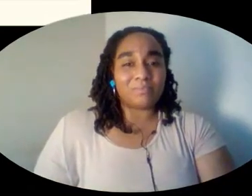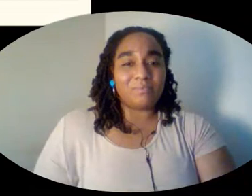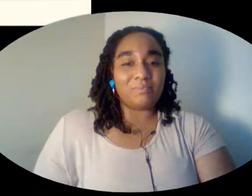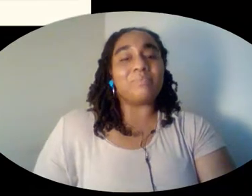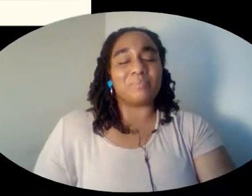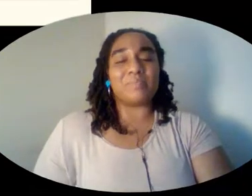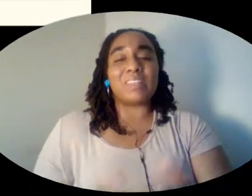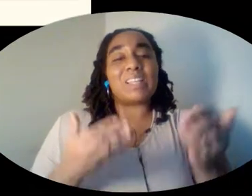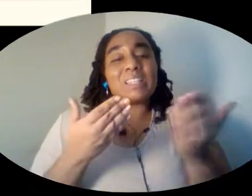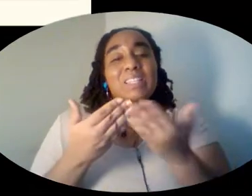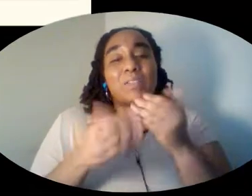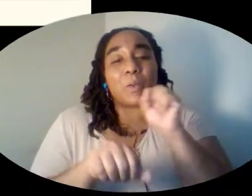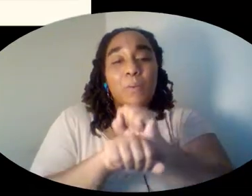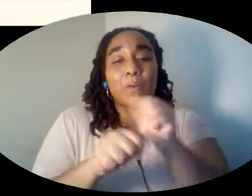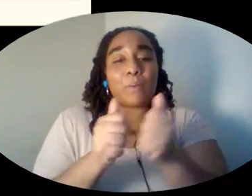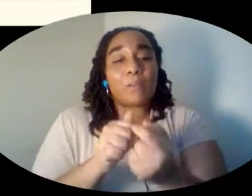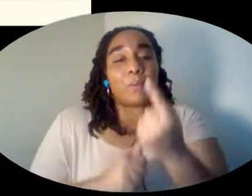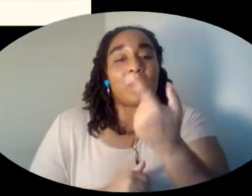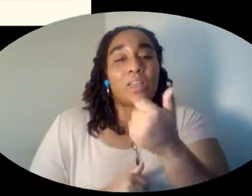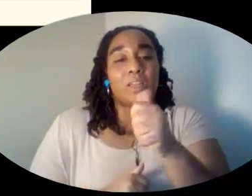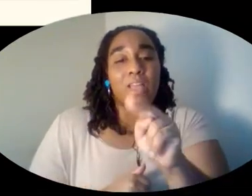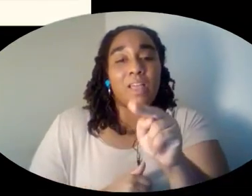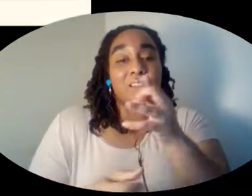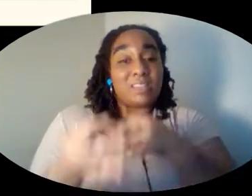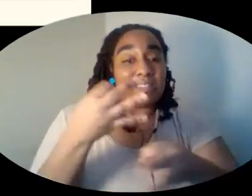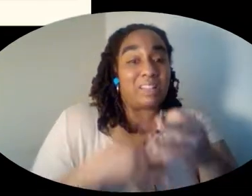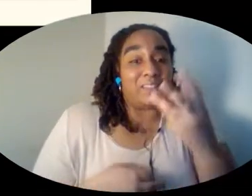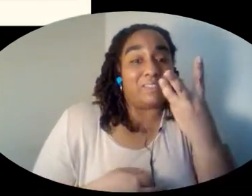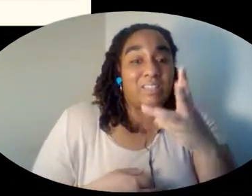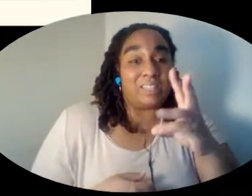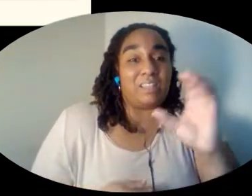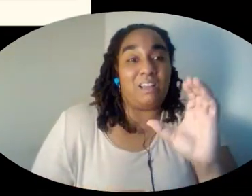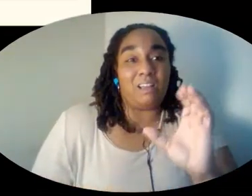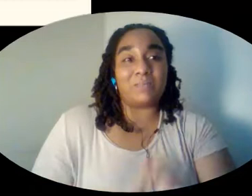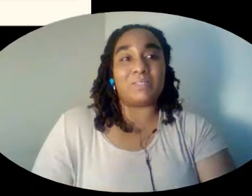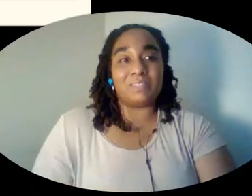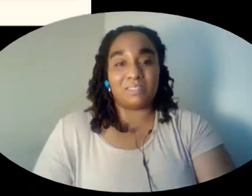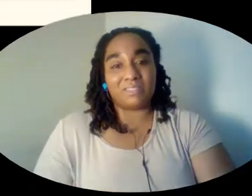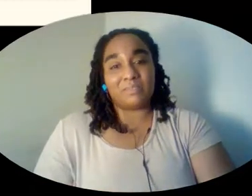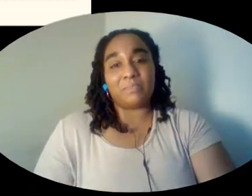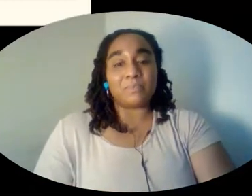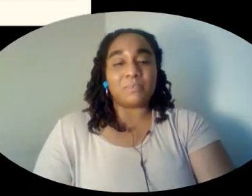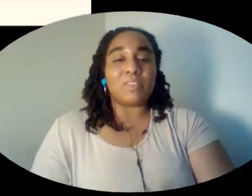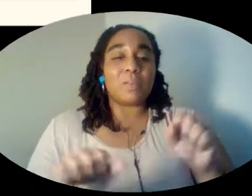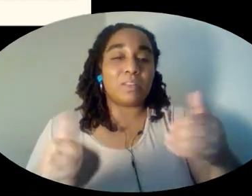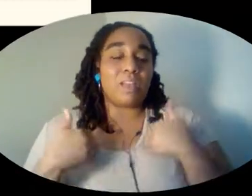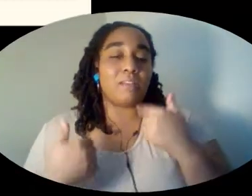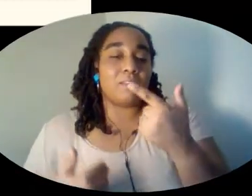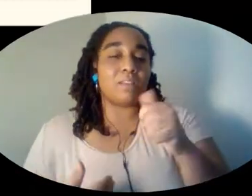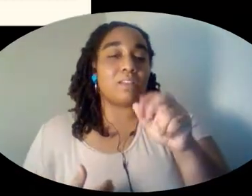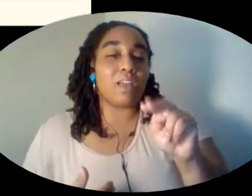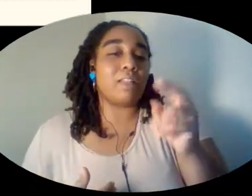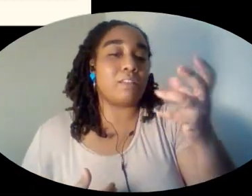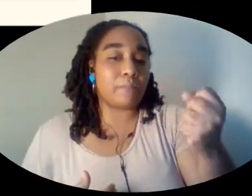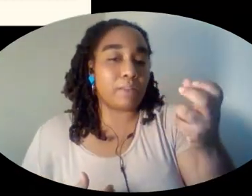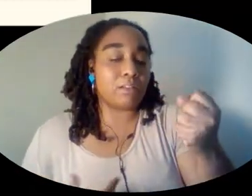It's a lot easier to work with one gallon instead of 16 cups. You can have a gallon of